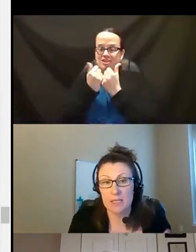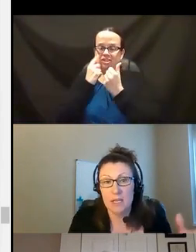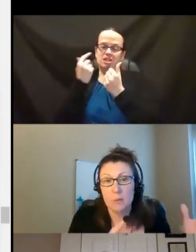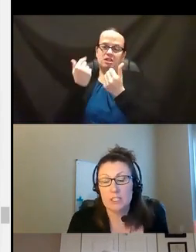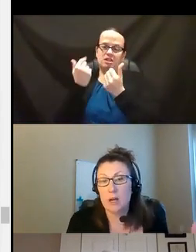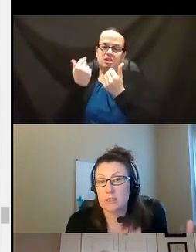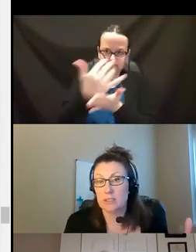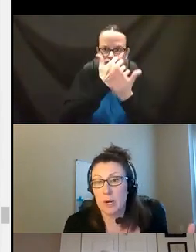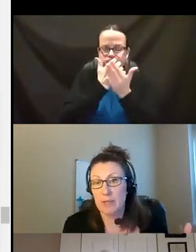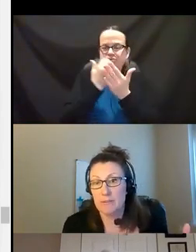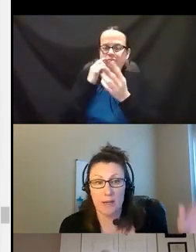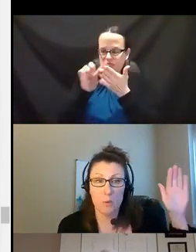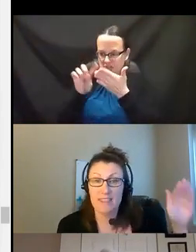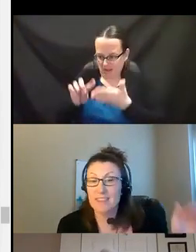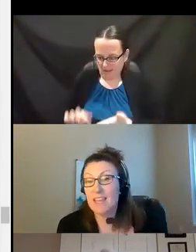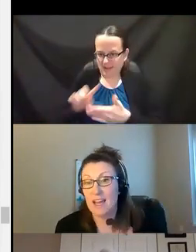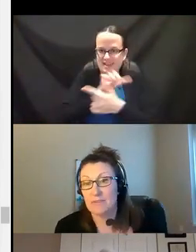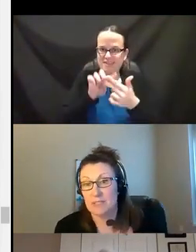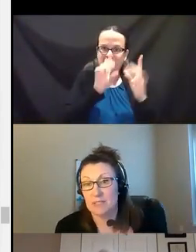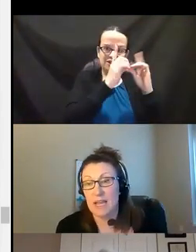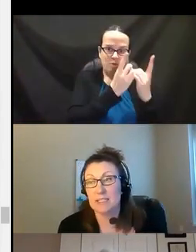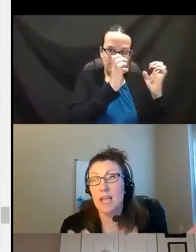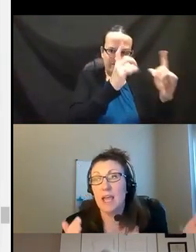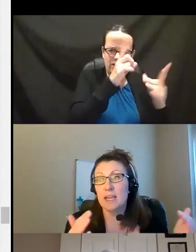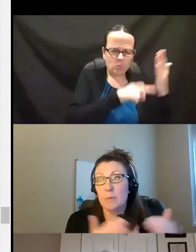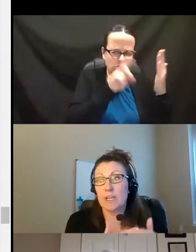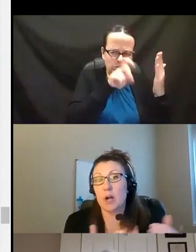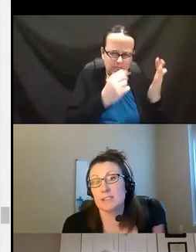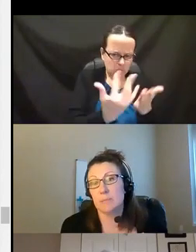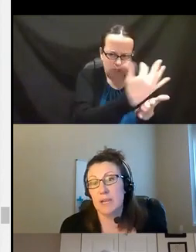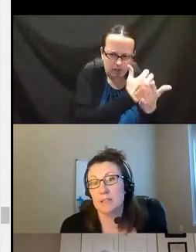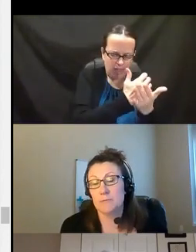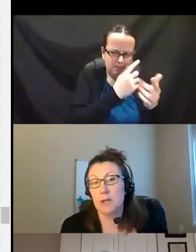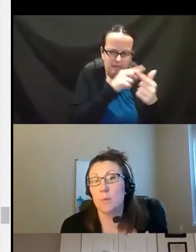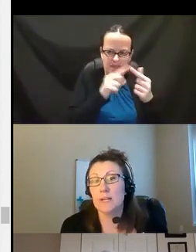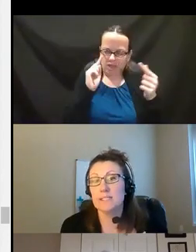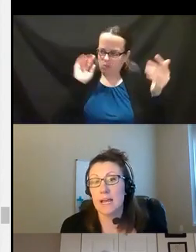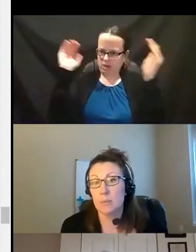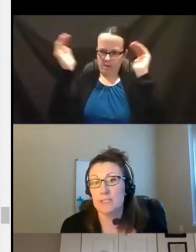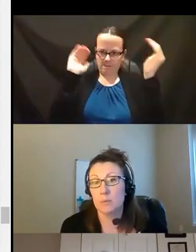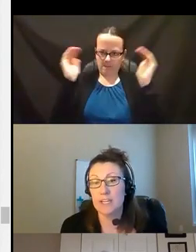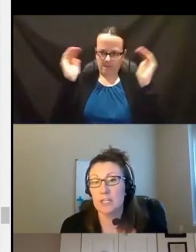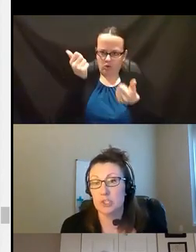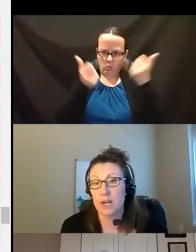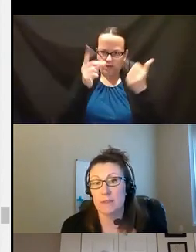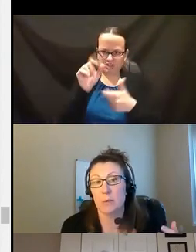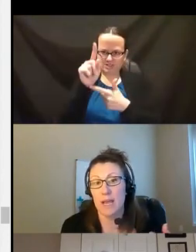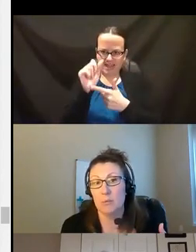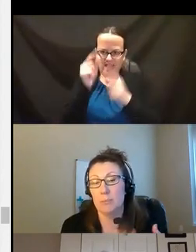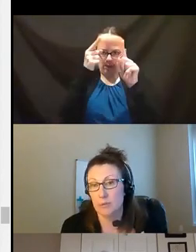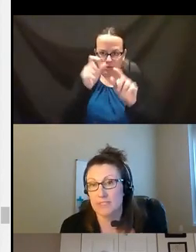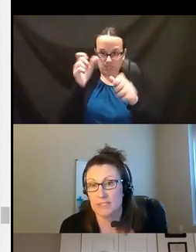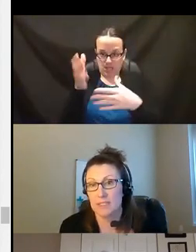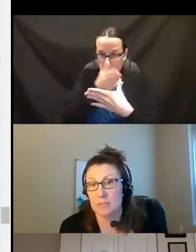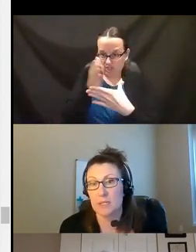collect. We talked to the Department of Ed on what they have to collect. And then we cross-compared to figure out what data points we could share that would